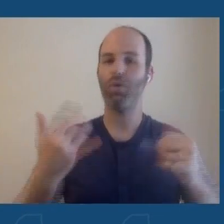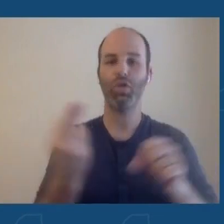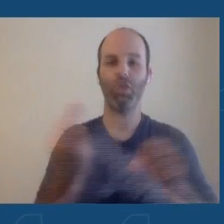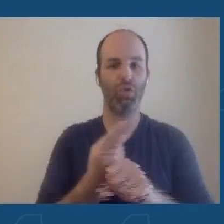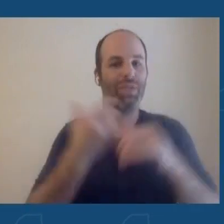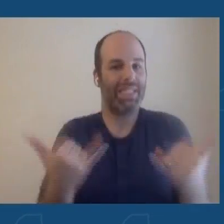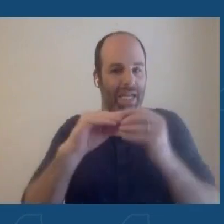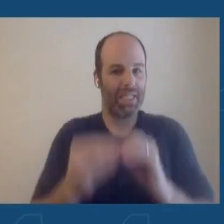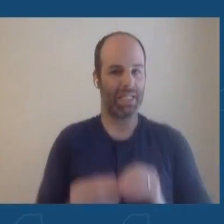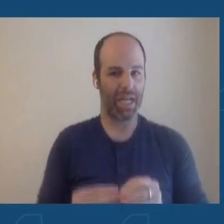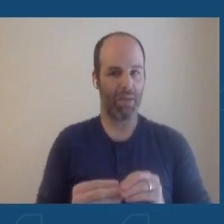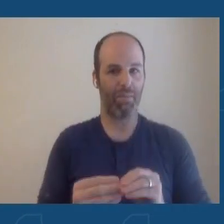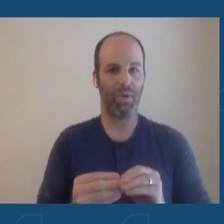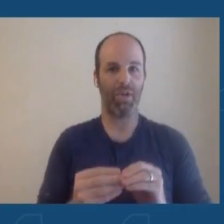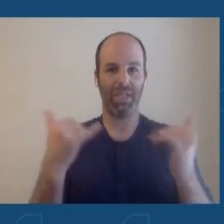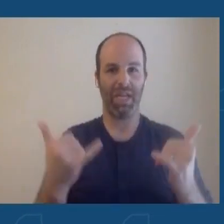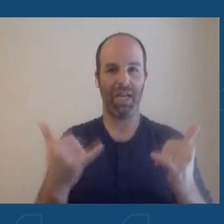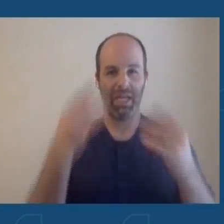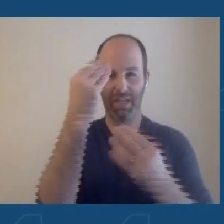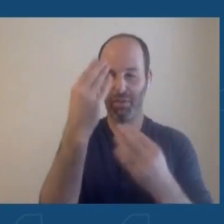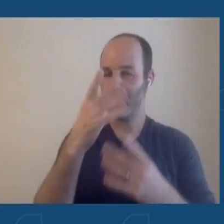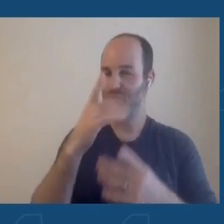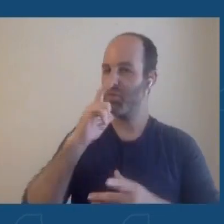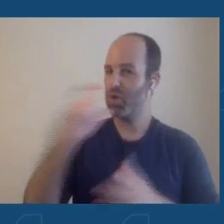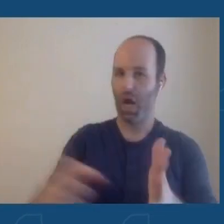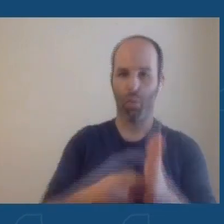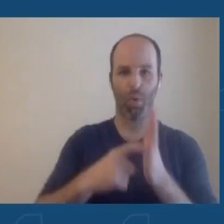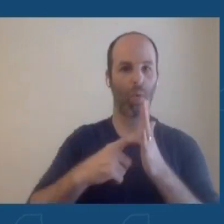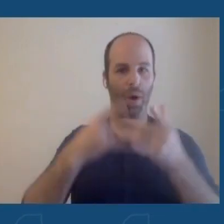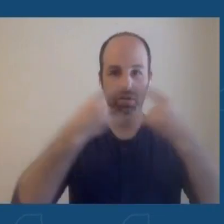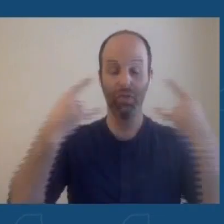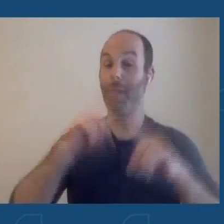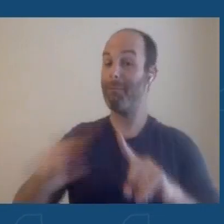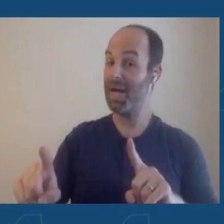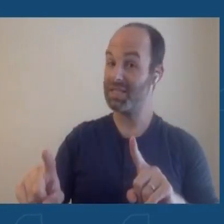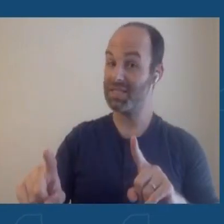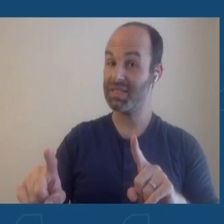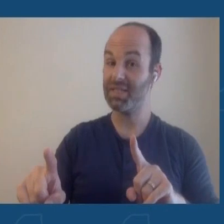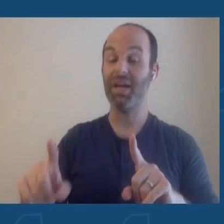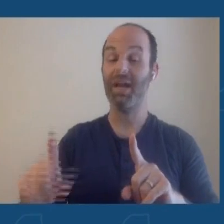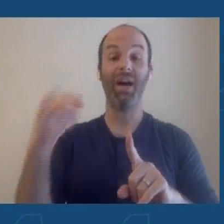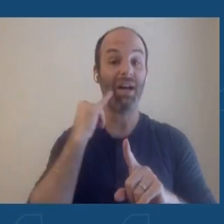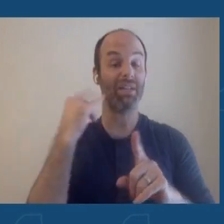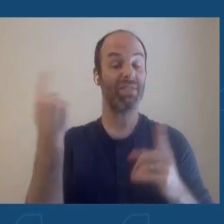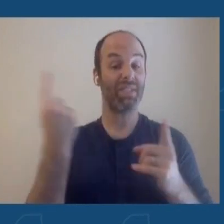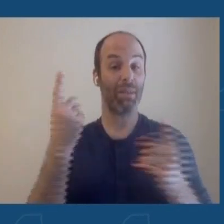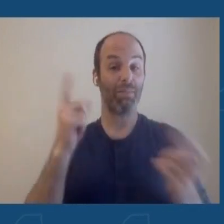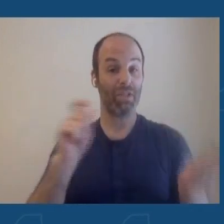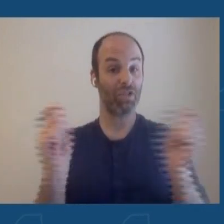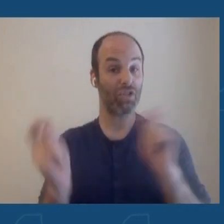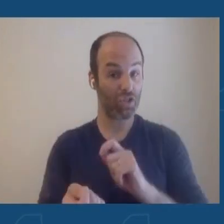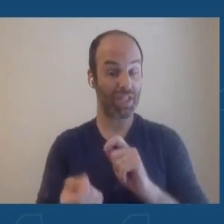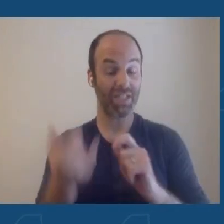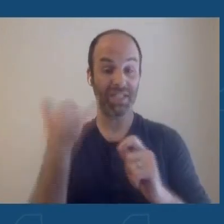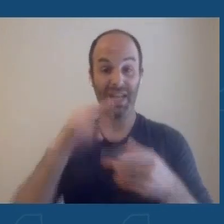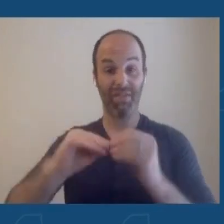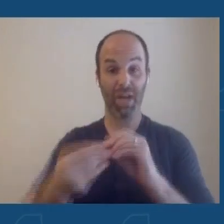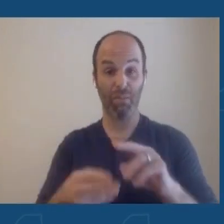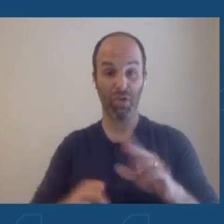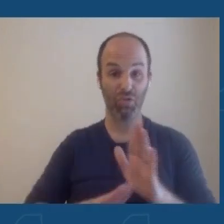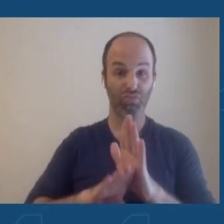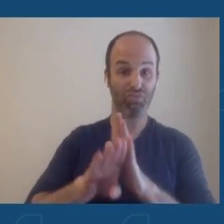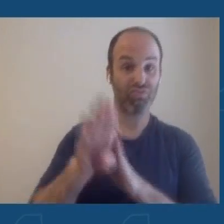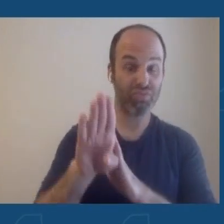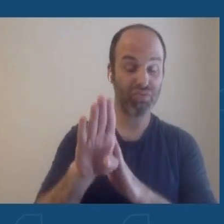the need for masks in classrooms, but I'm going to reserve the right to return to this policy if the numbers change, the circumstances